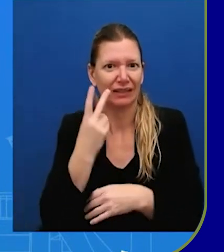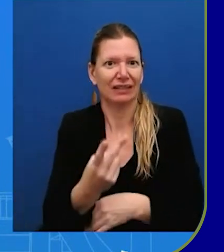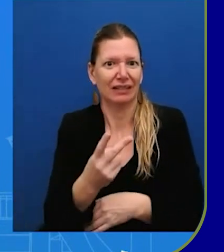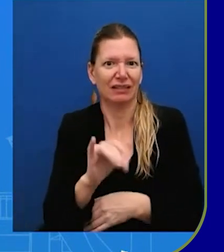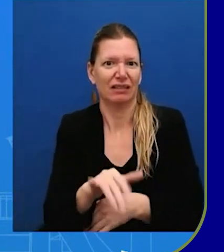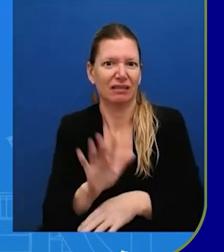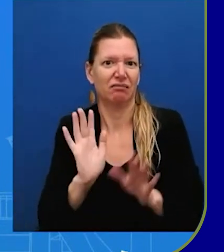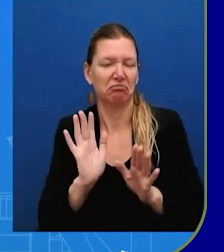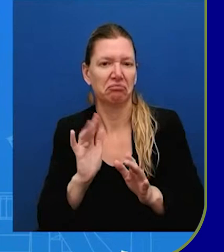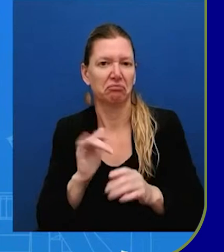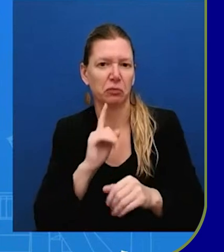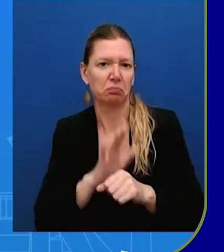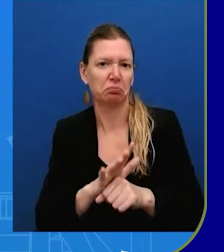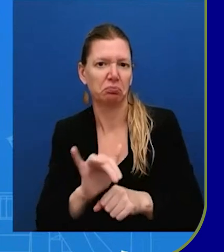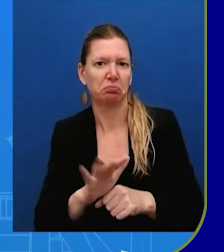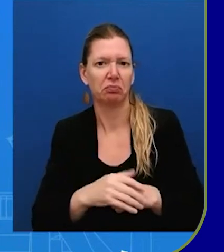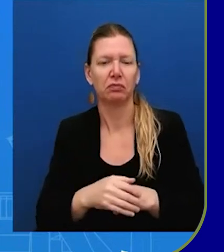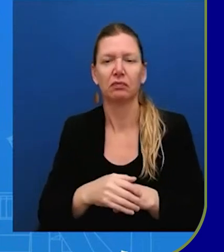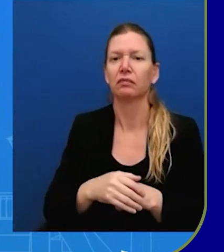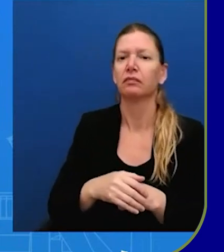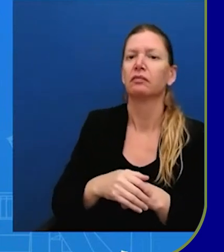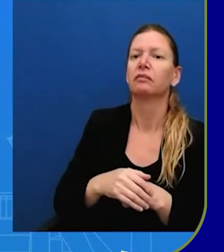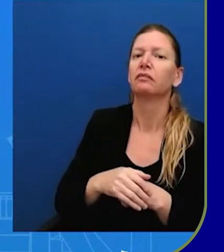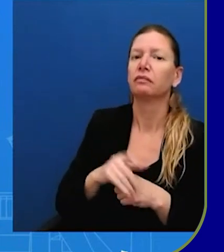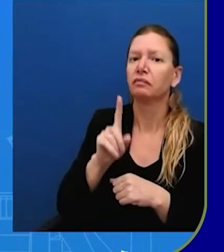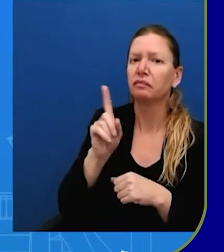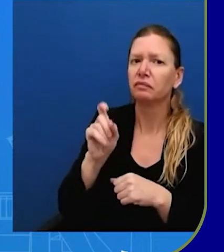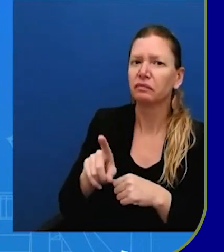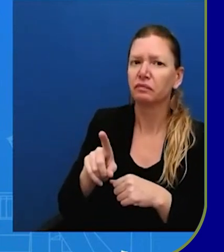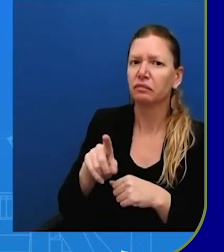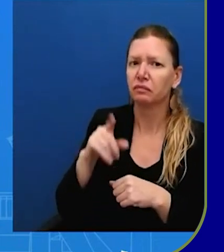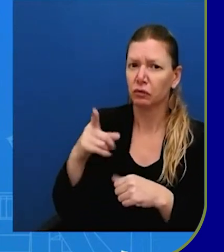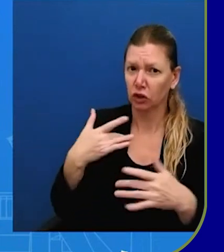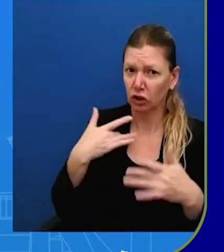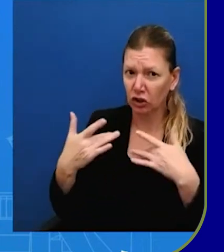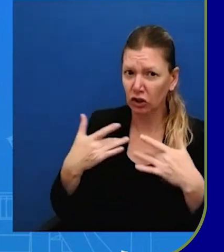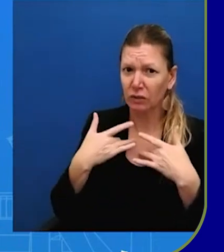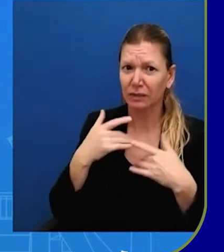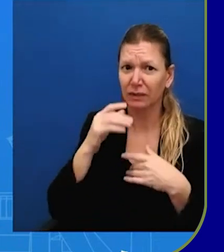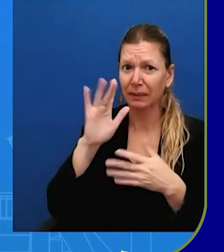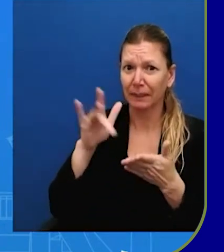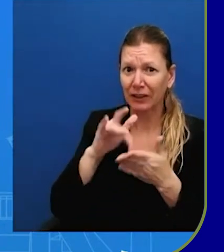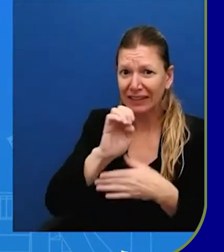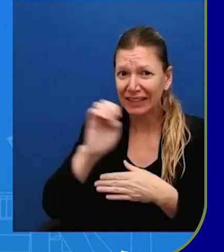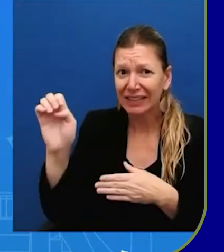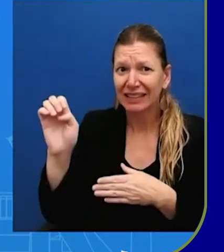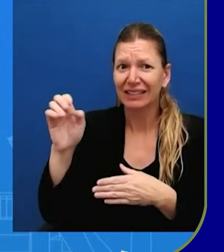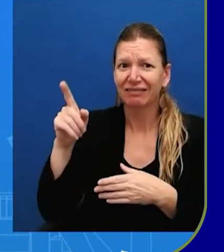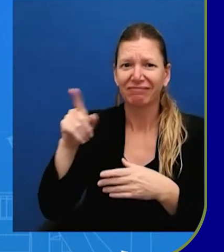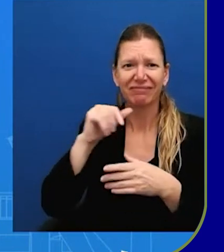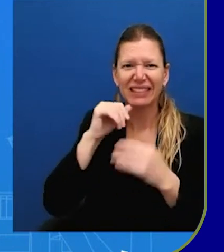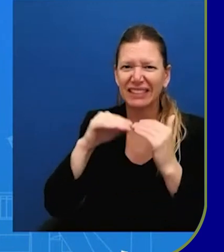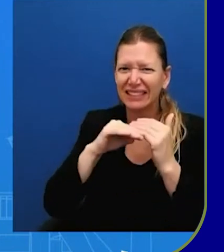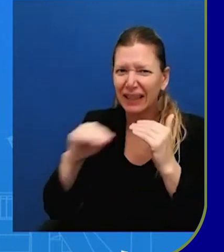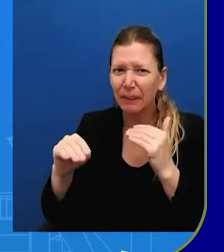How concerned are you right now about the instability in the Middle East and its impact on oil prices? Yeah, so it is